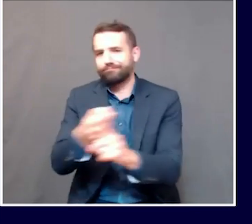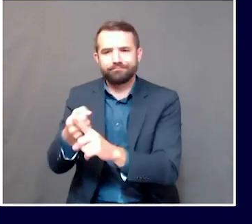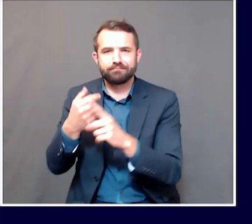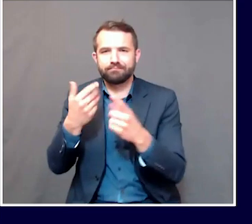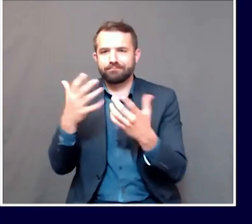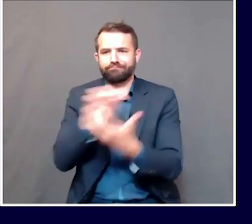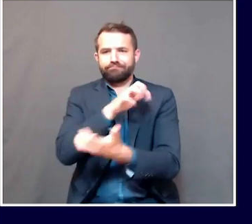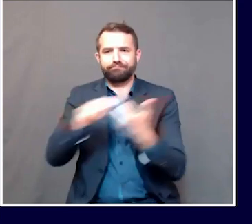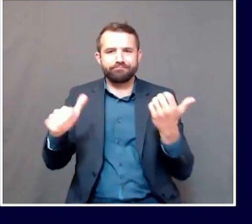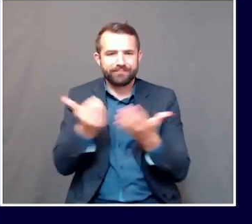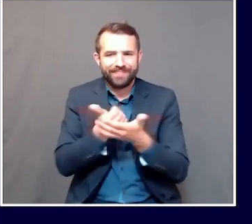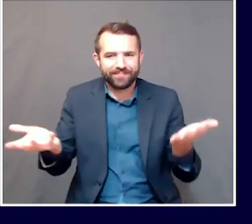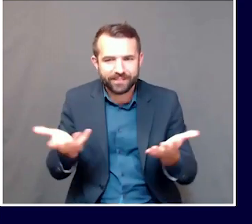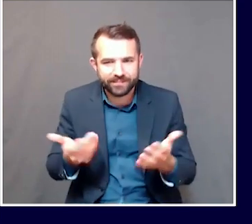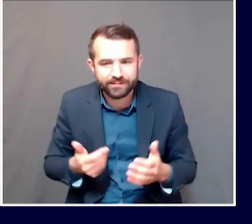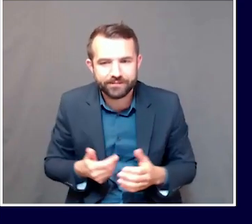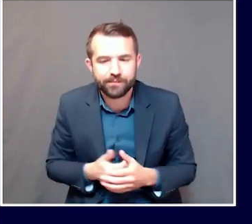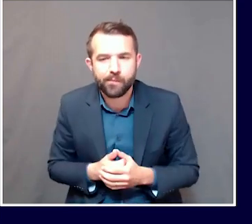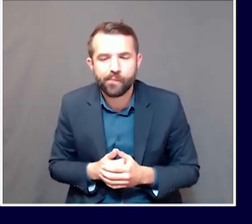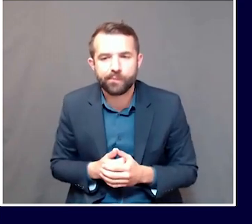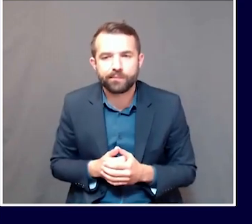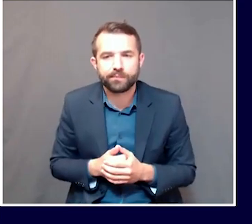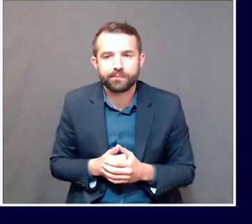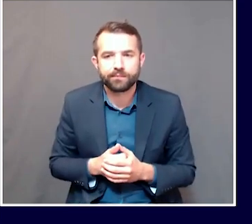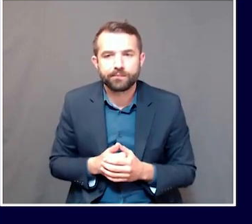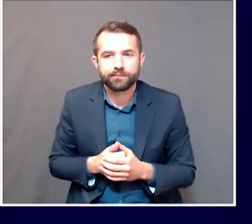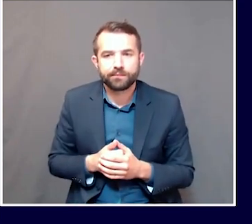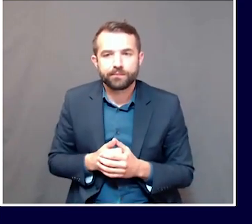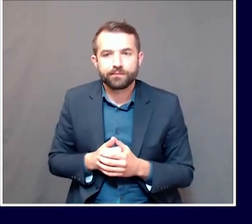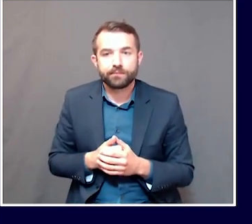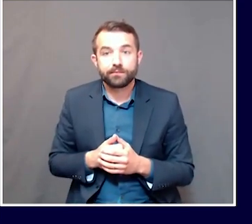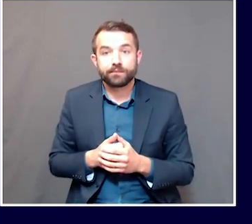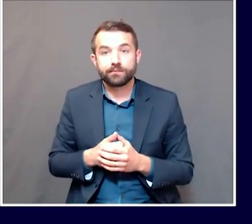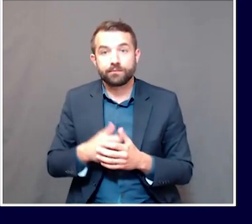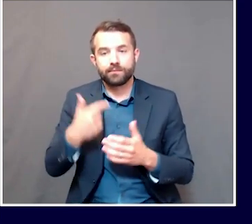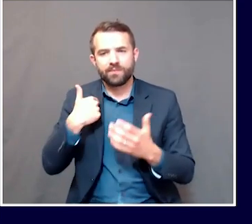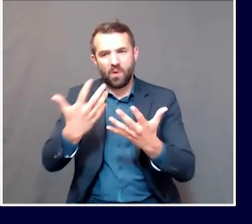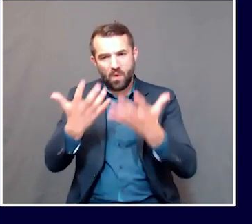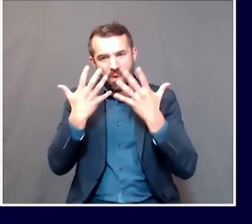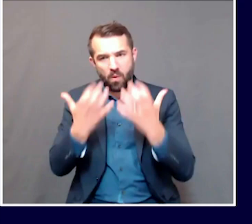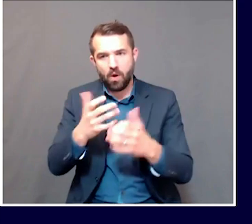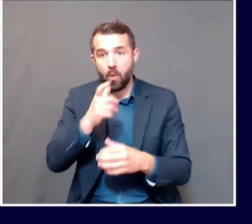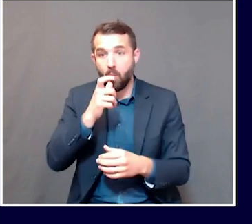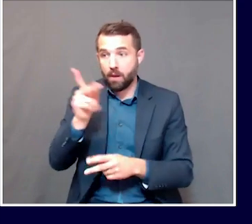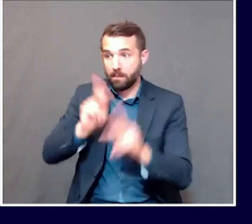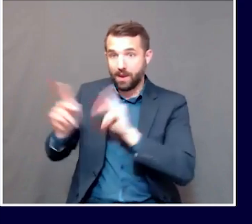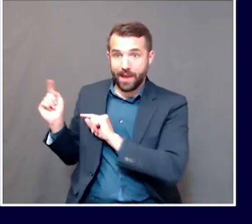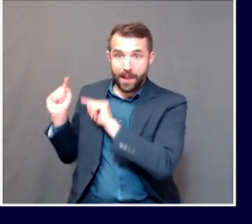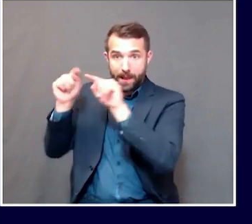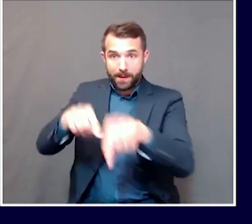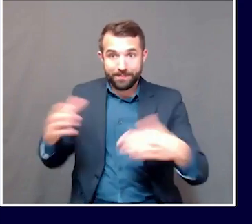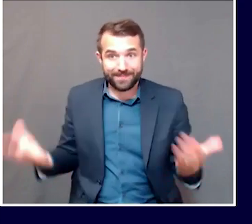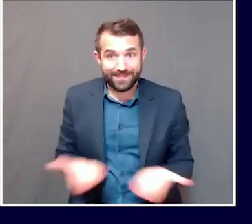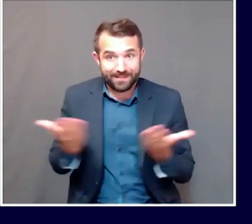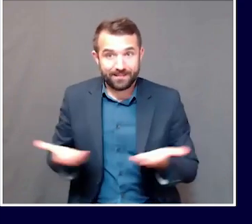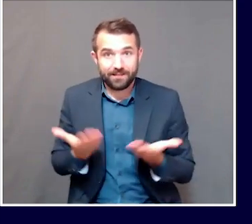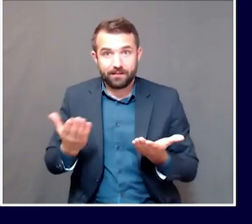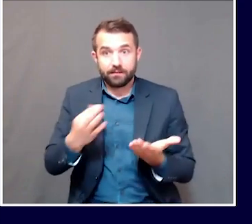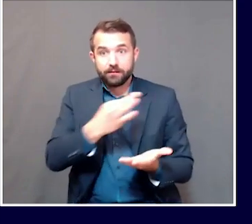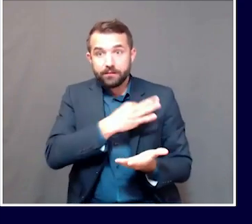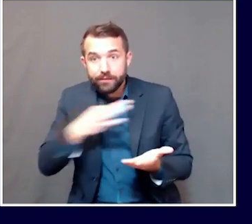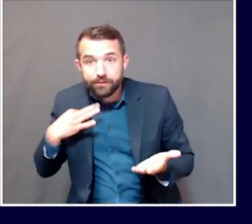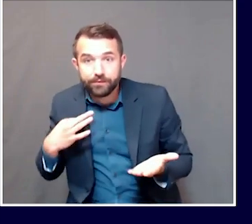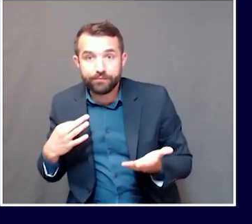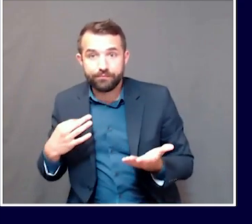industry in particular than that kind of an outbreak. So I want visitors, staff, employees, and members of the public to